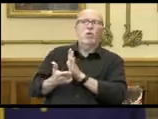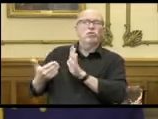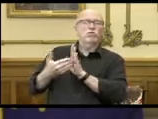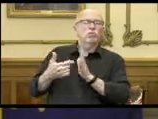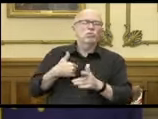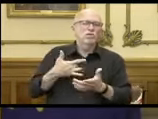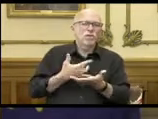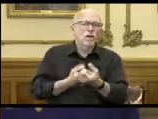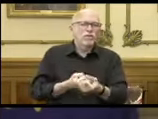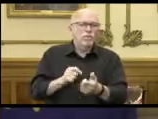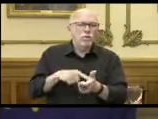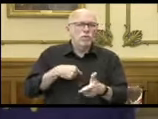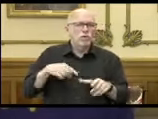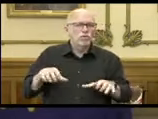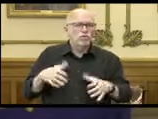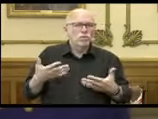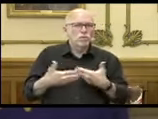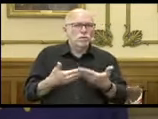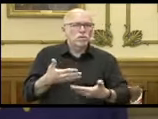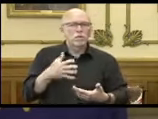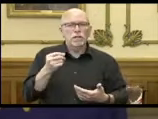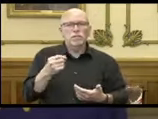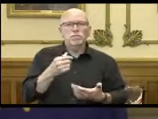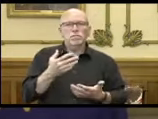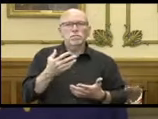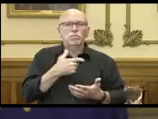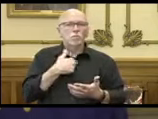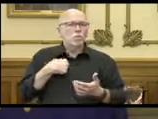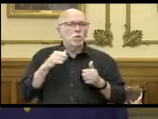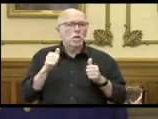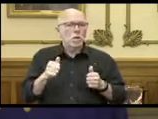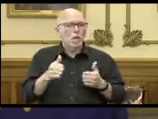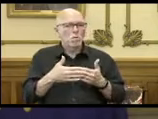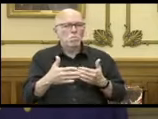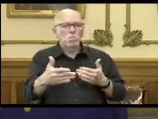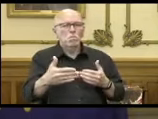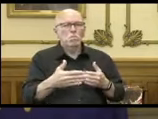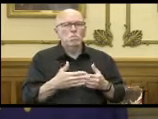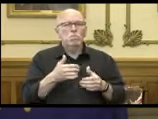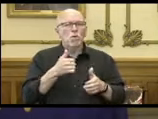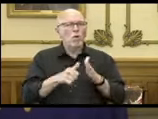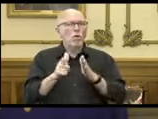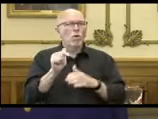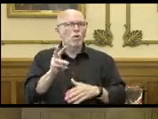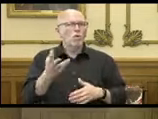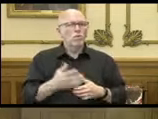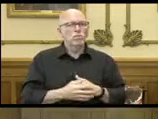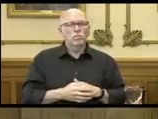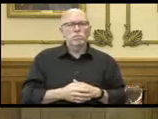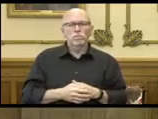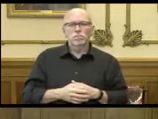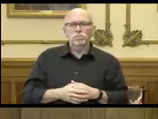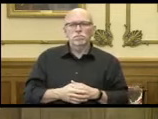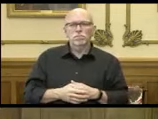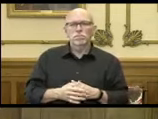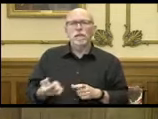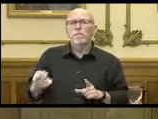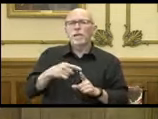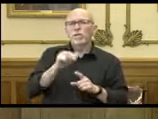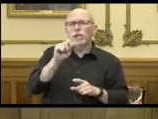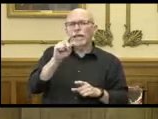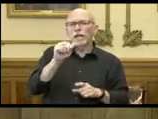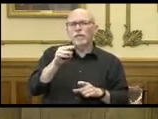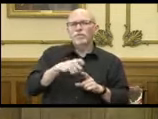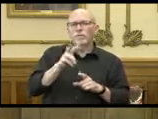about where we are right now and where we can go under the law. We'll return to Adam with